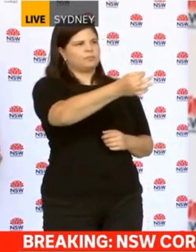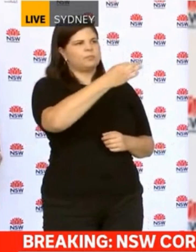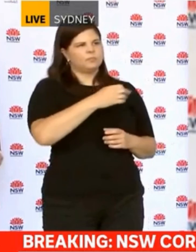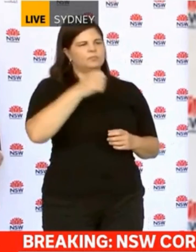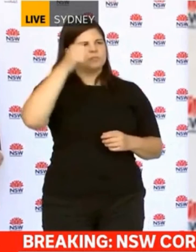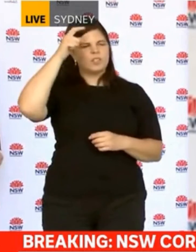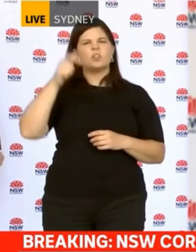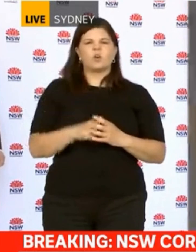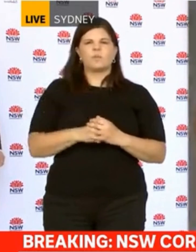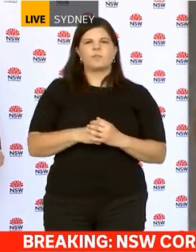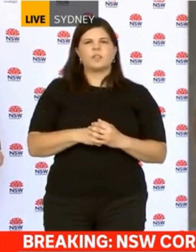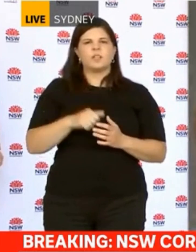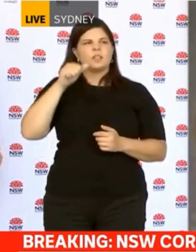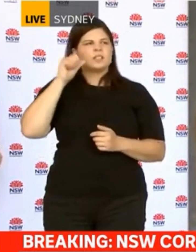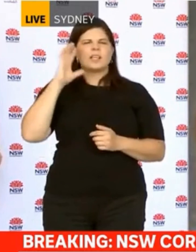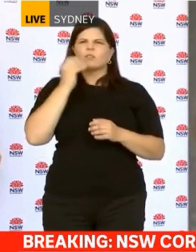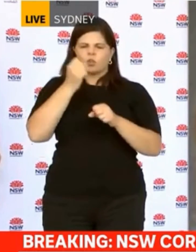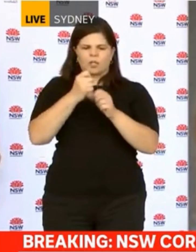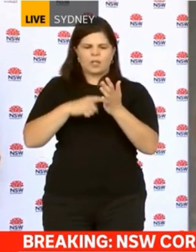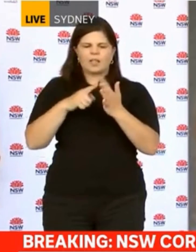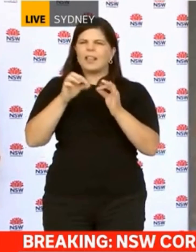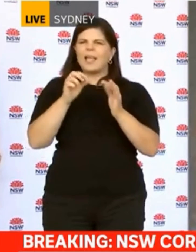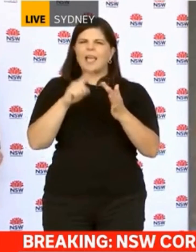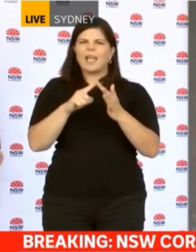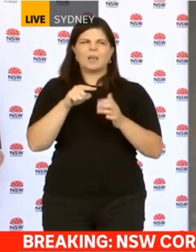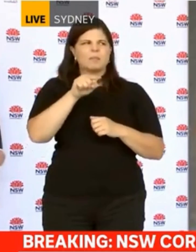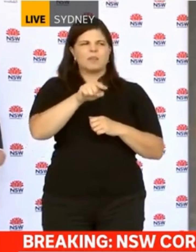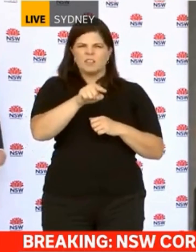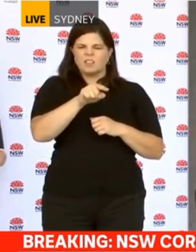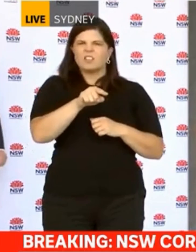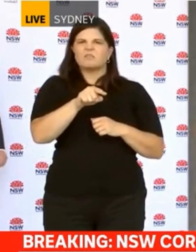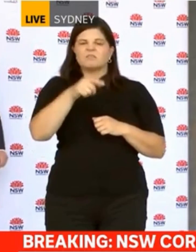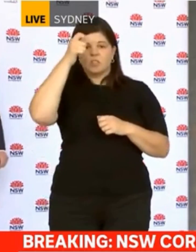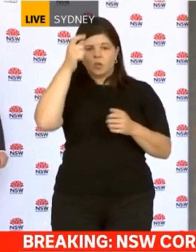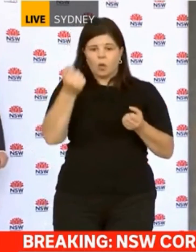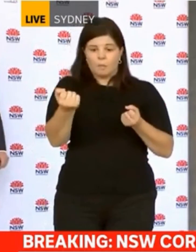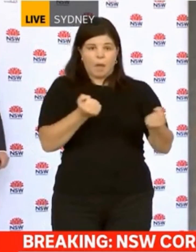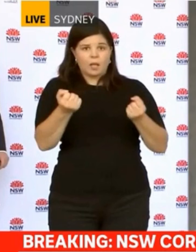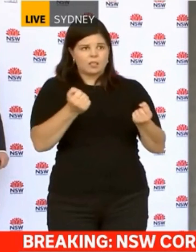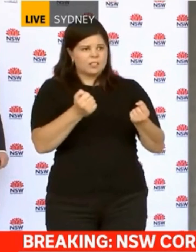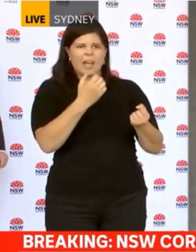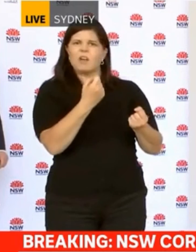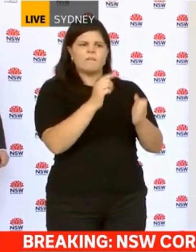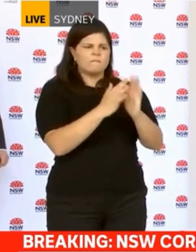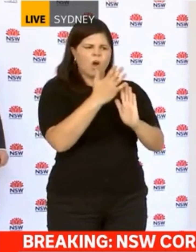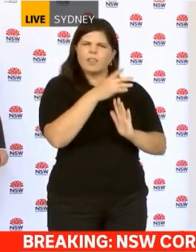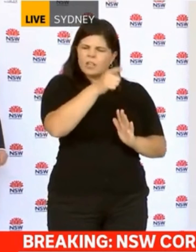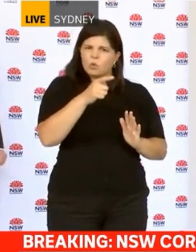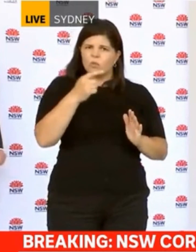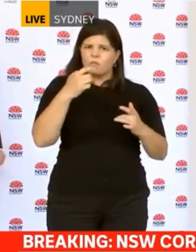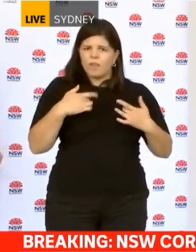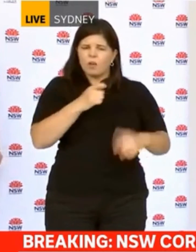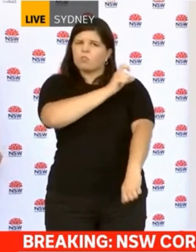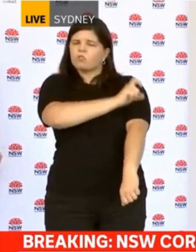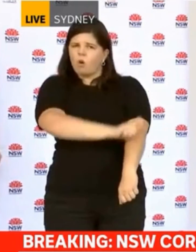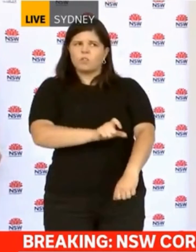yesterday, just in the afternoon. Lee, are you confident that the fleet of buses we use in New South Wales is safe? Oh, look, I know that